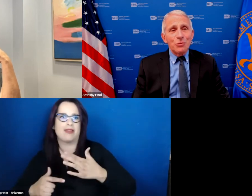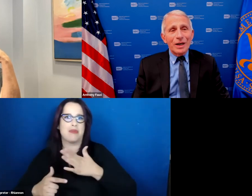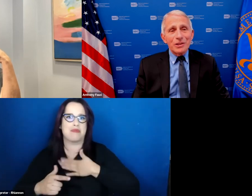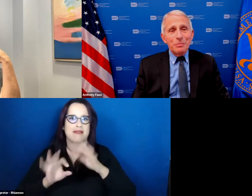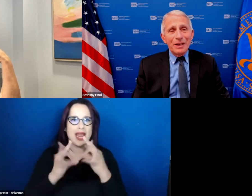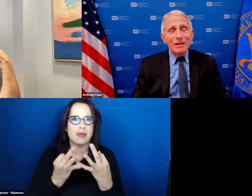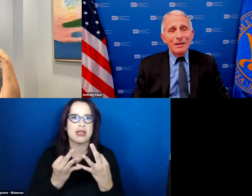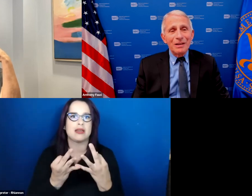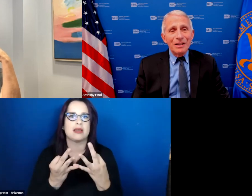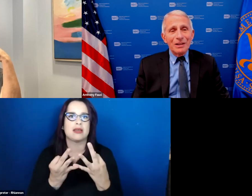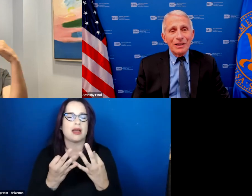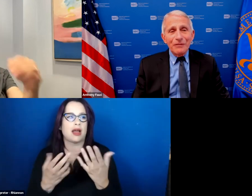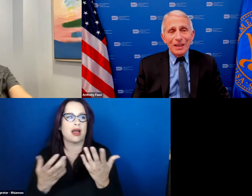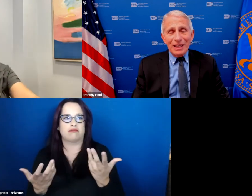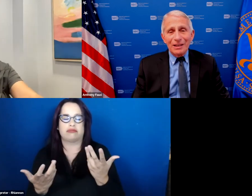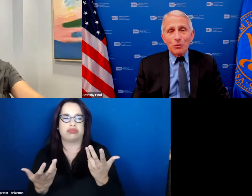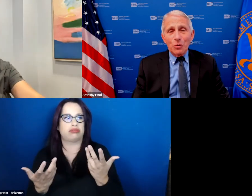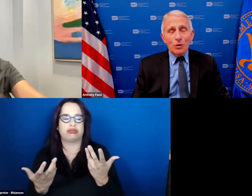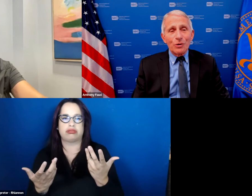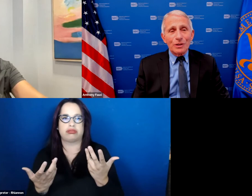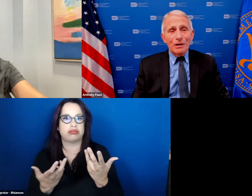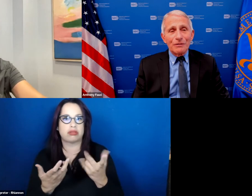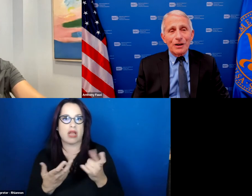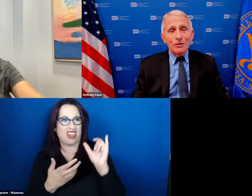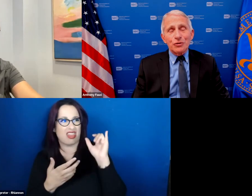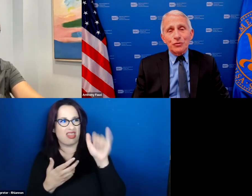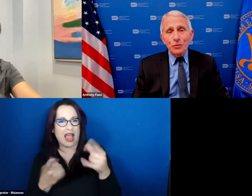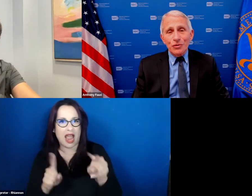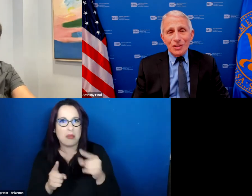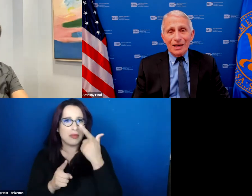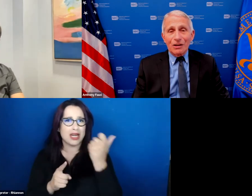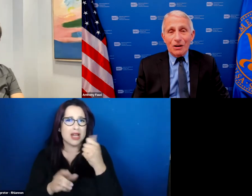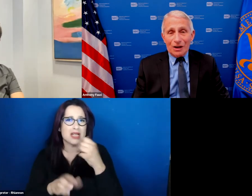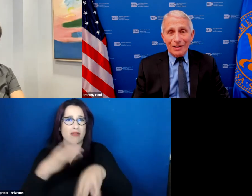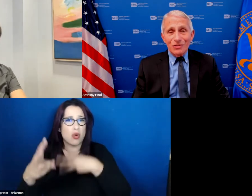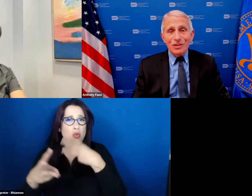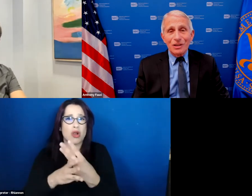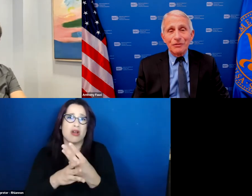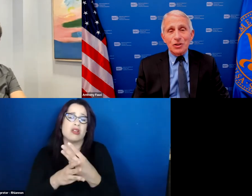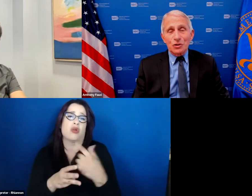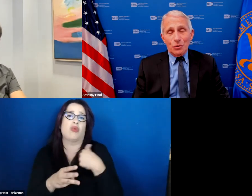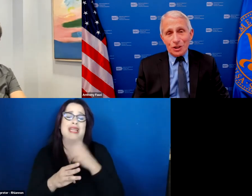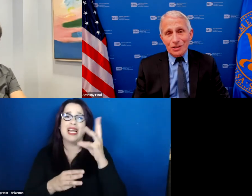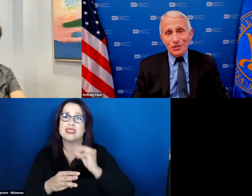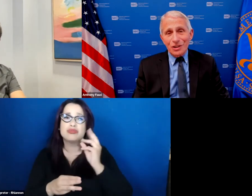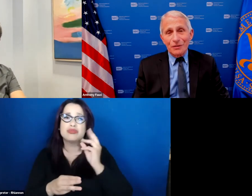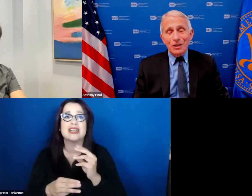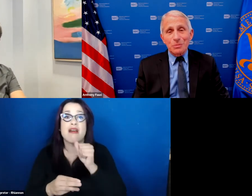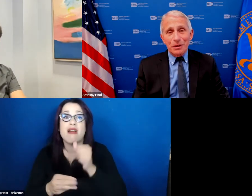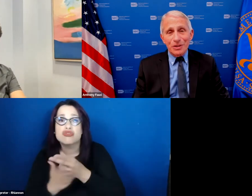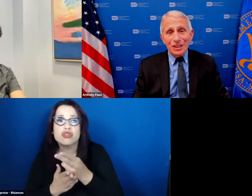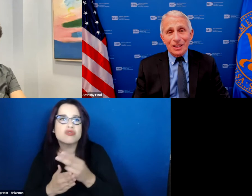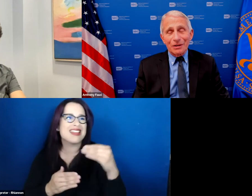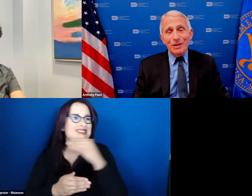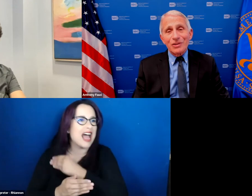is what has been living in a world of untruths and lies of distortions of